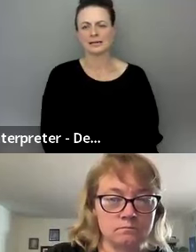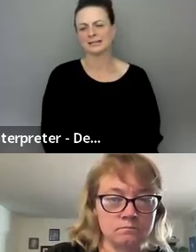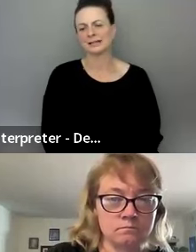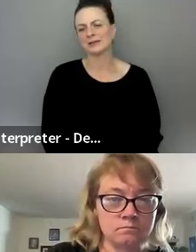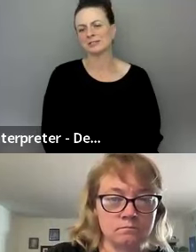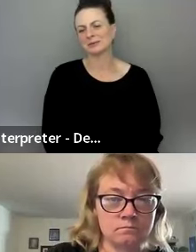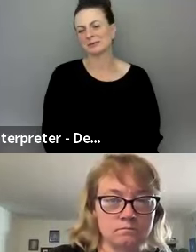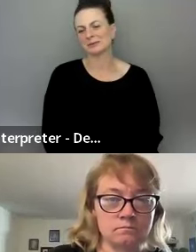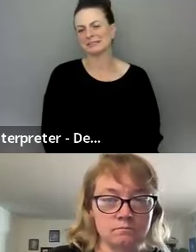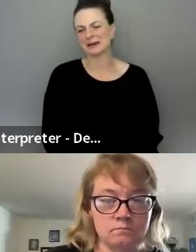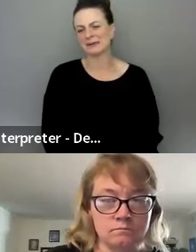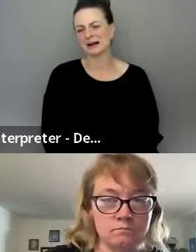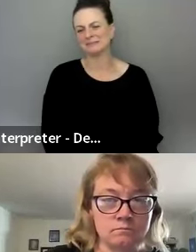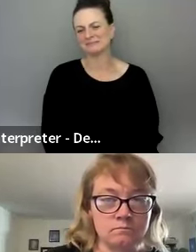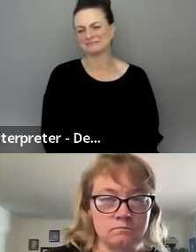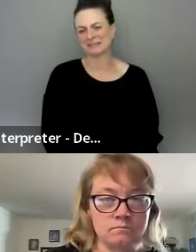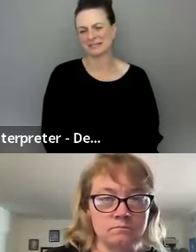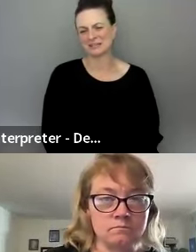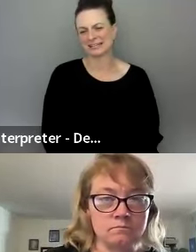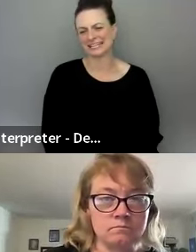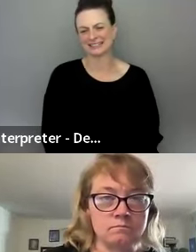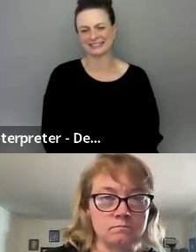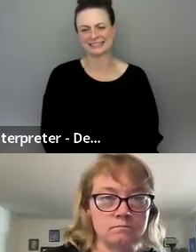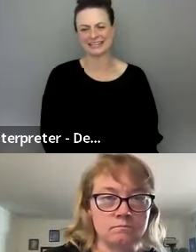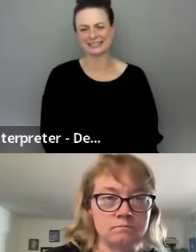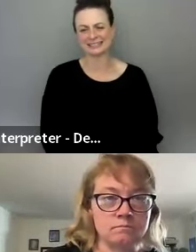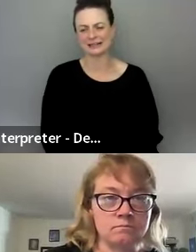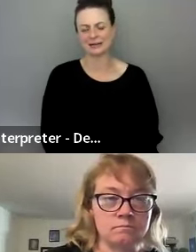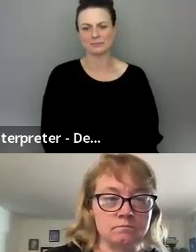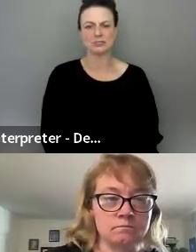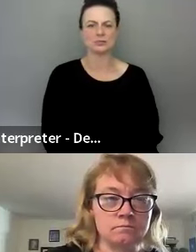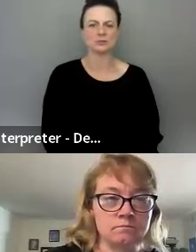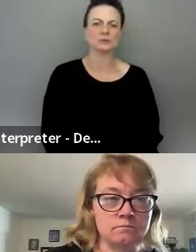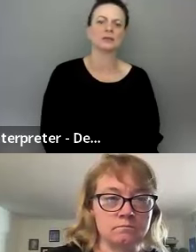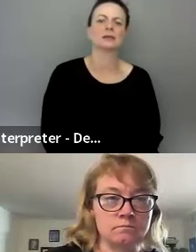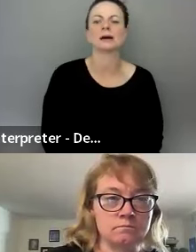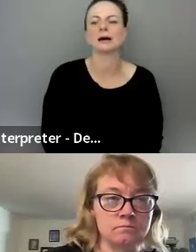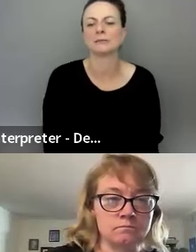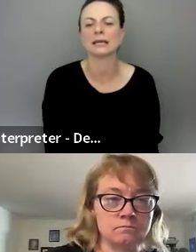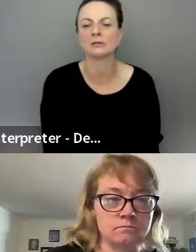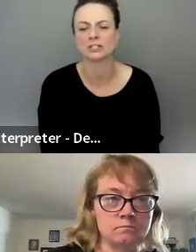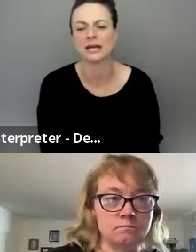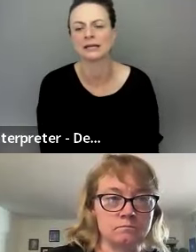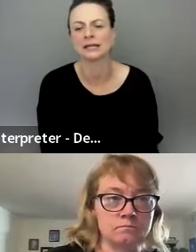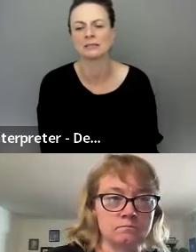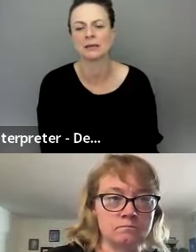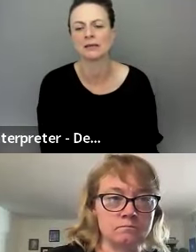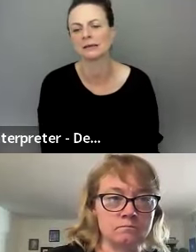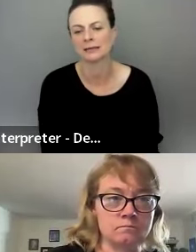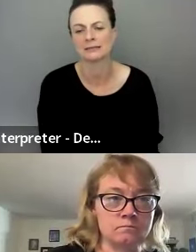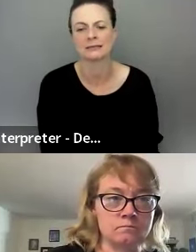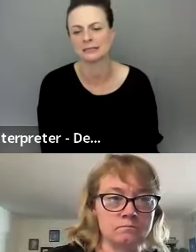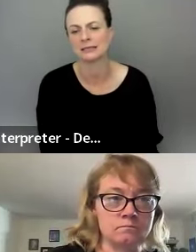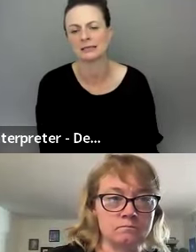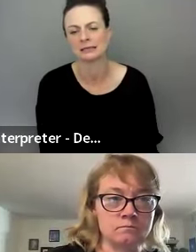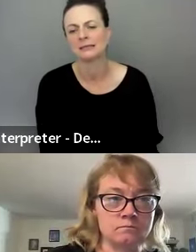Yeah. Technology people, you know, um, can do it easily. And, um, to do the, um, English editing, to make